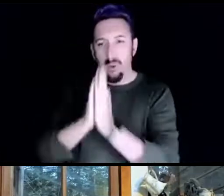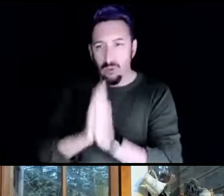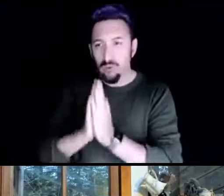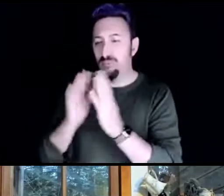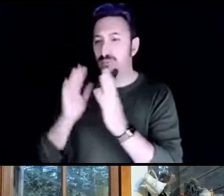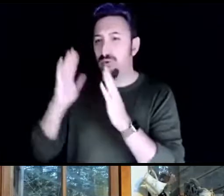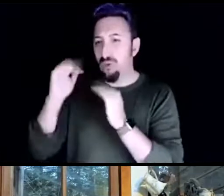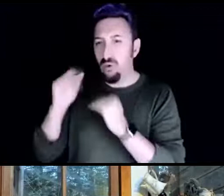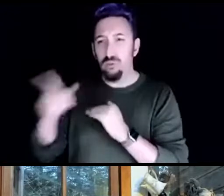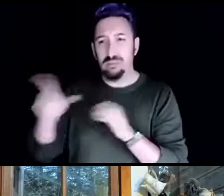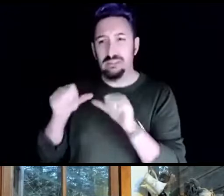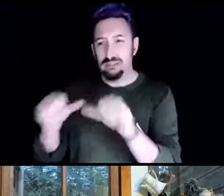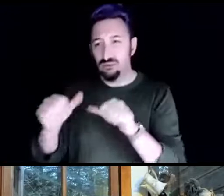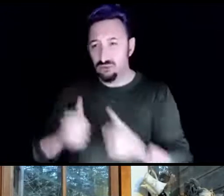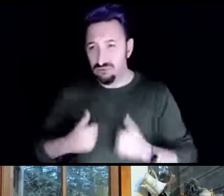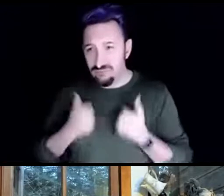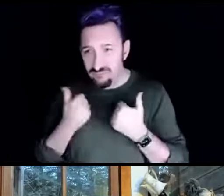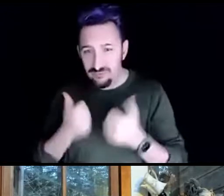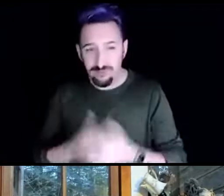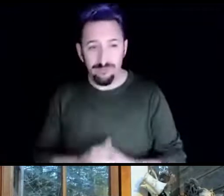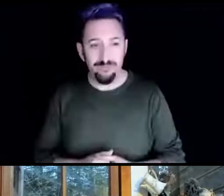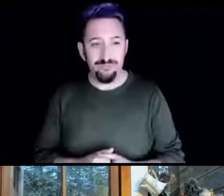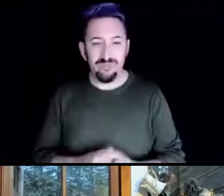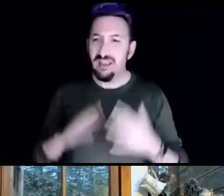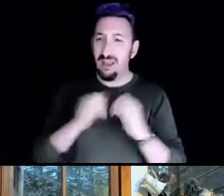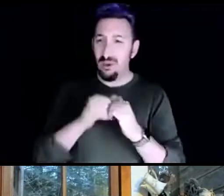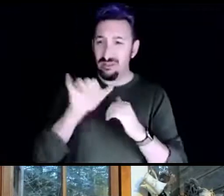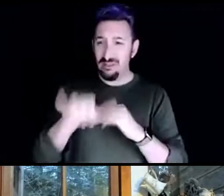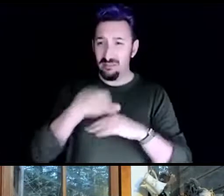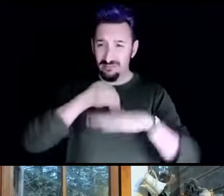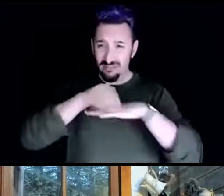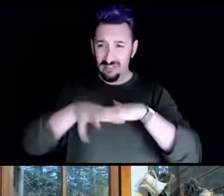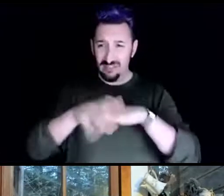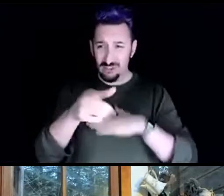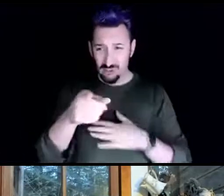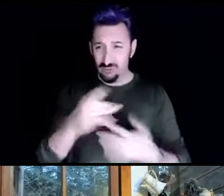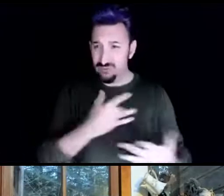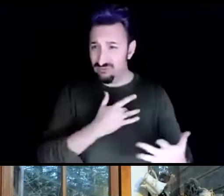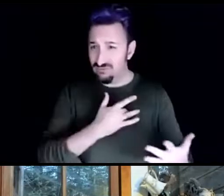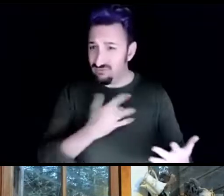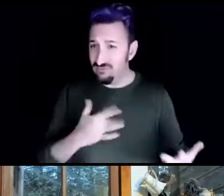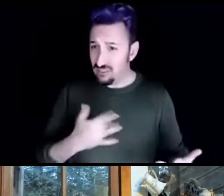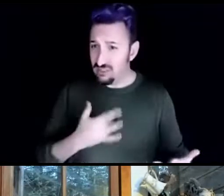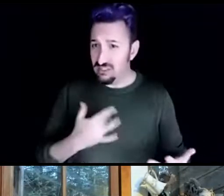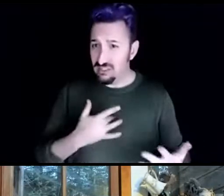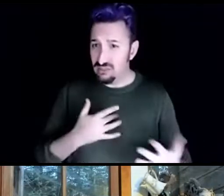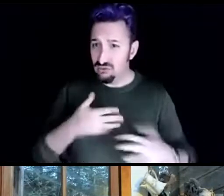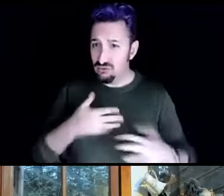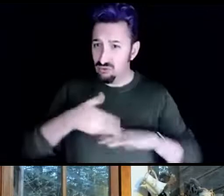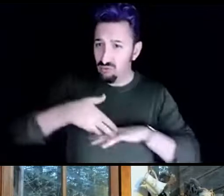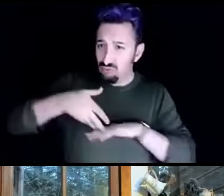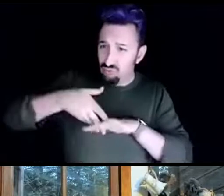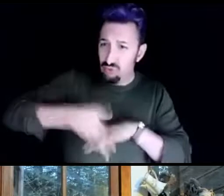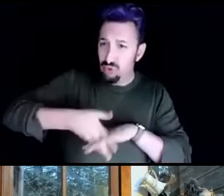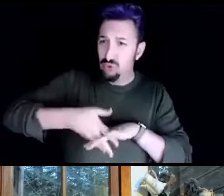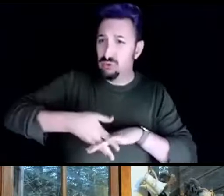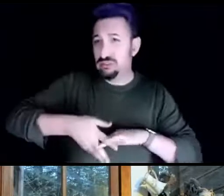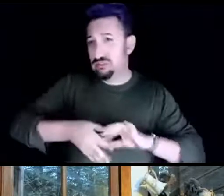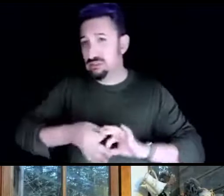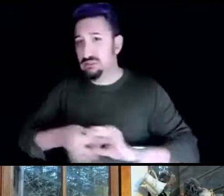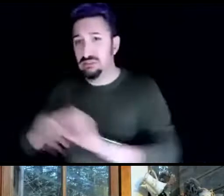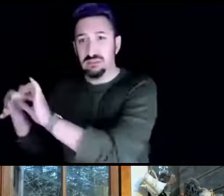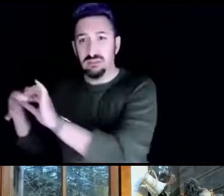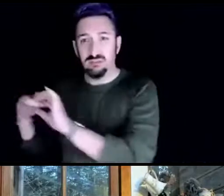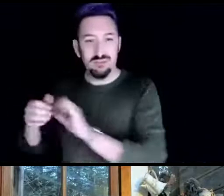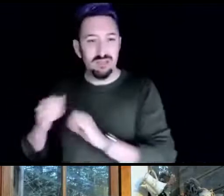How has that been affecting you, especially deeply? Are you feeling those roots? I mean, I hope we're all feeling how horrific